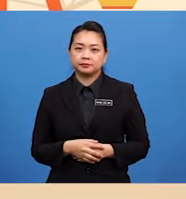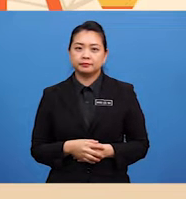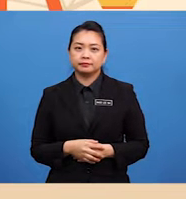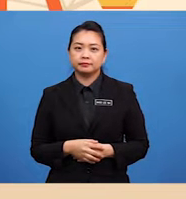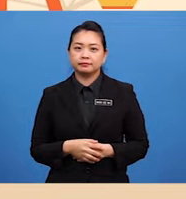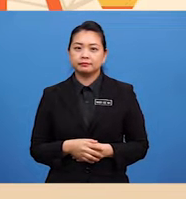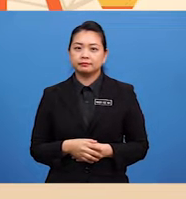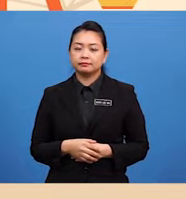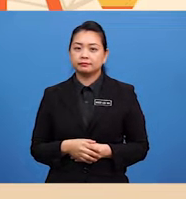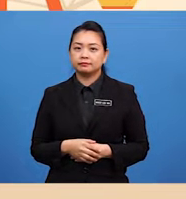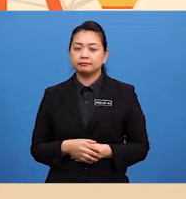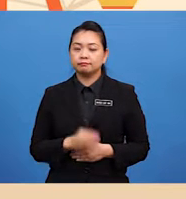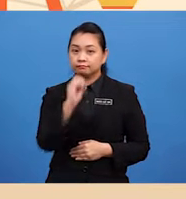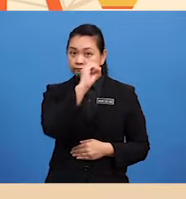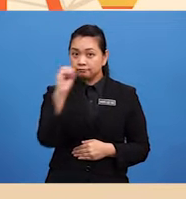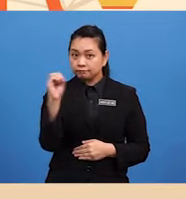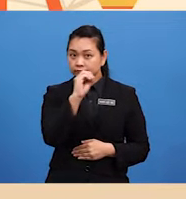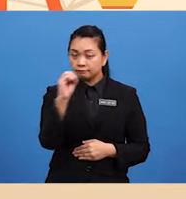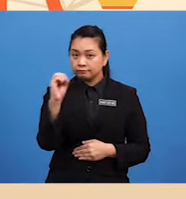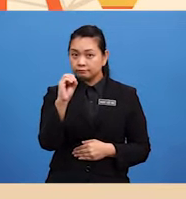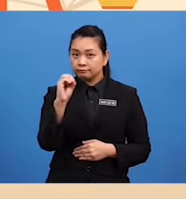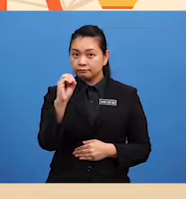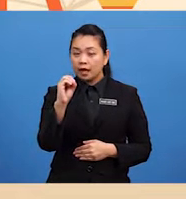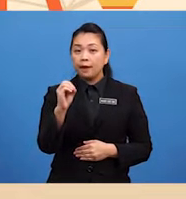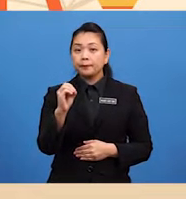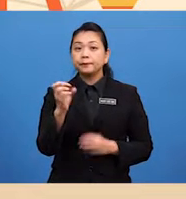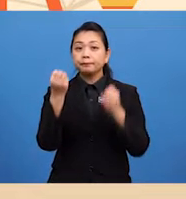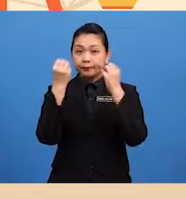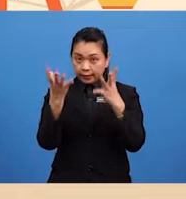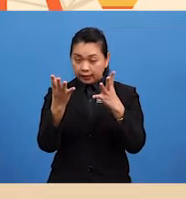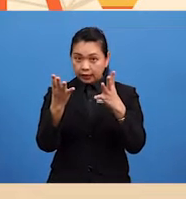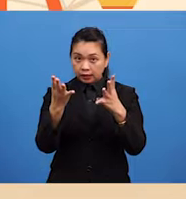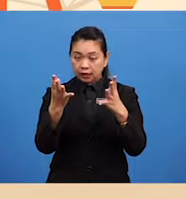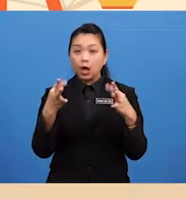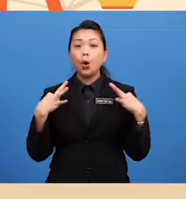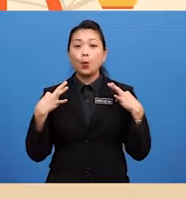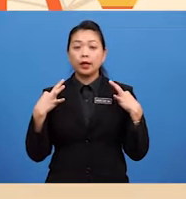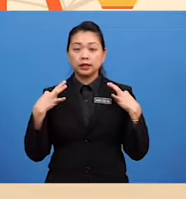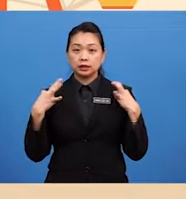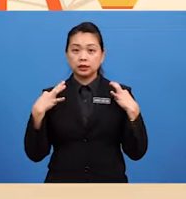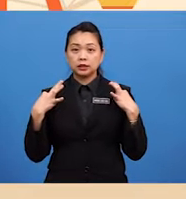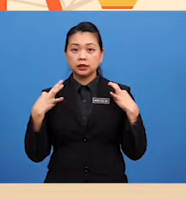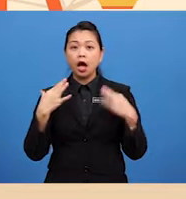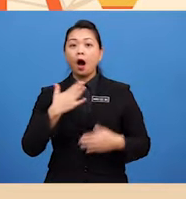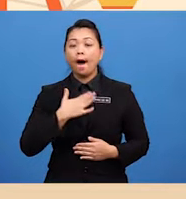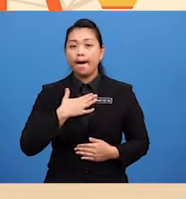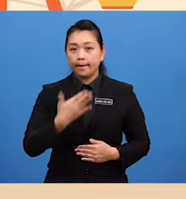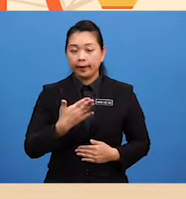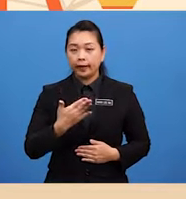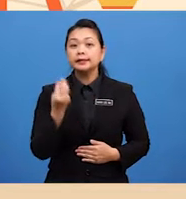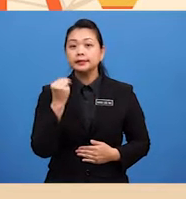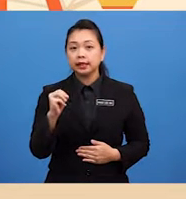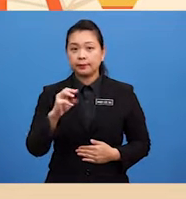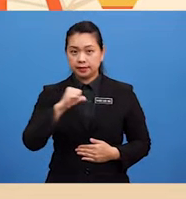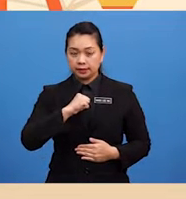Second One Fill In The Blank Many Volunteers Offered Themselves To Be